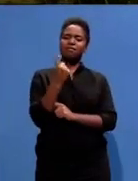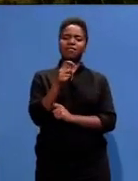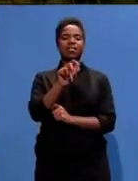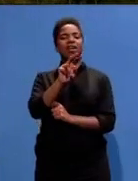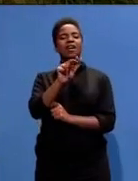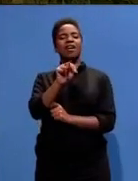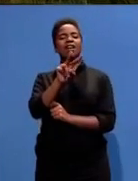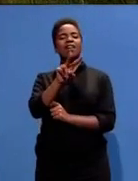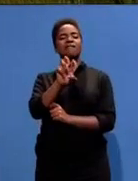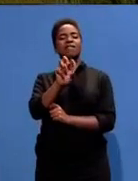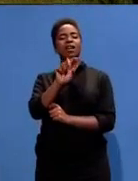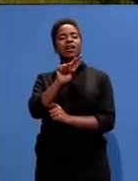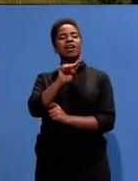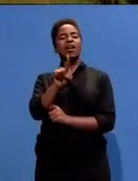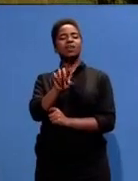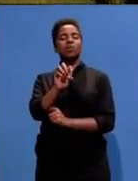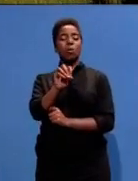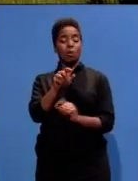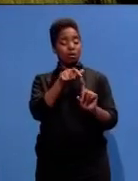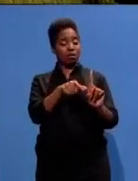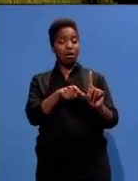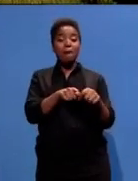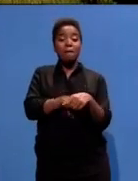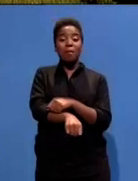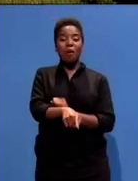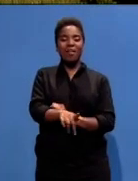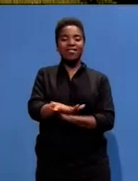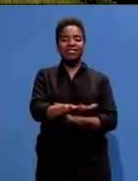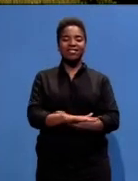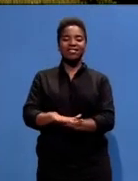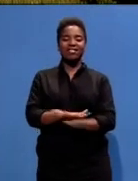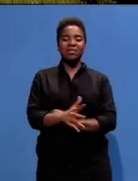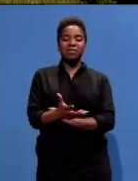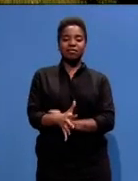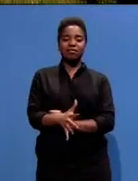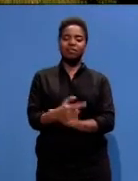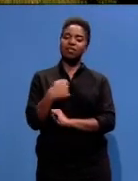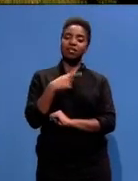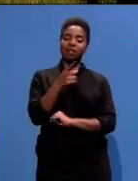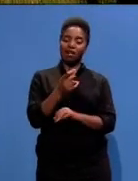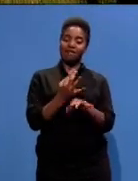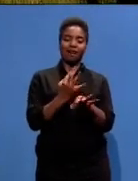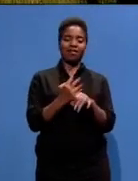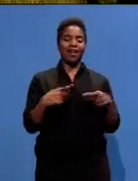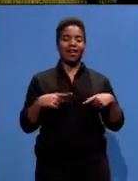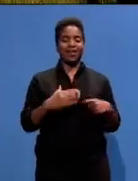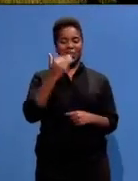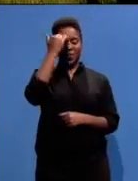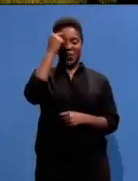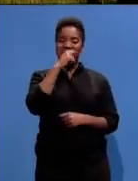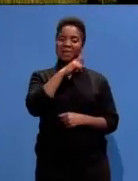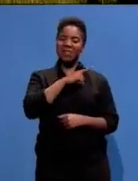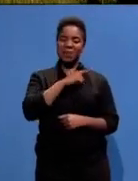one of history's most potent peacemakers would be born. Somehow his father knew and named him